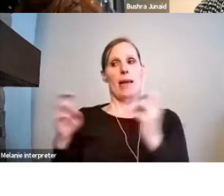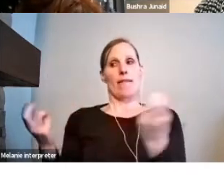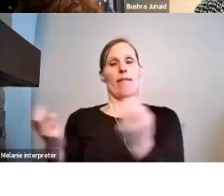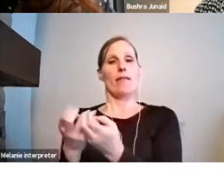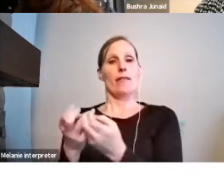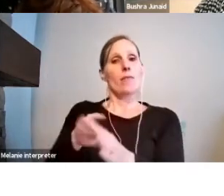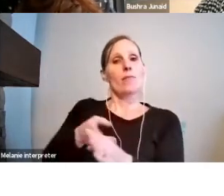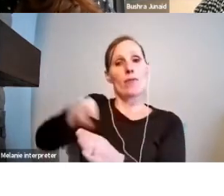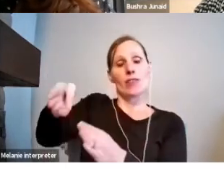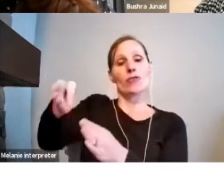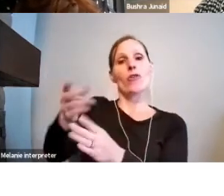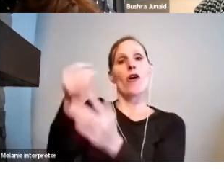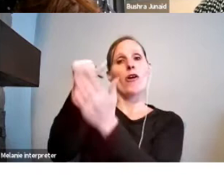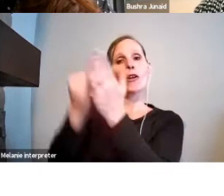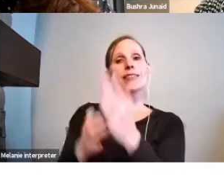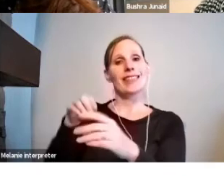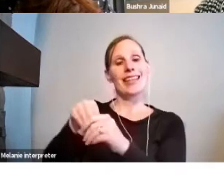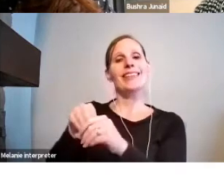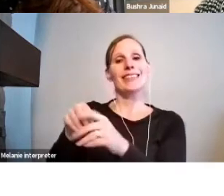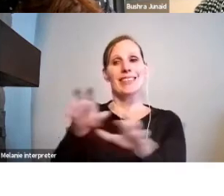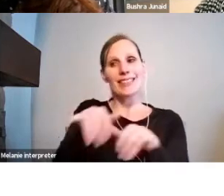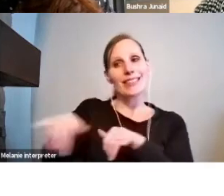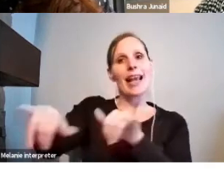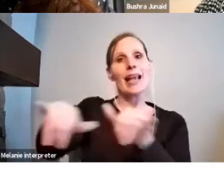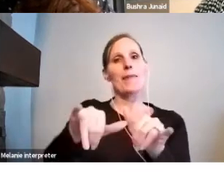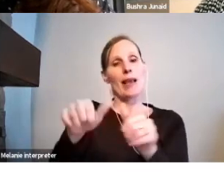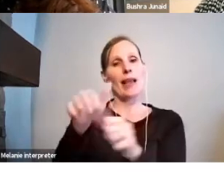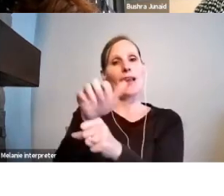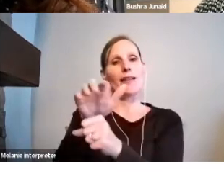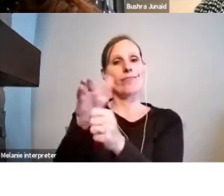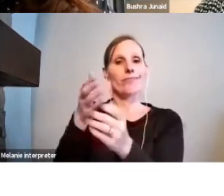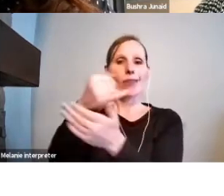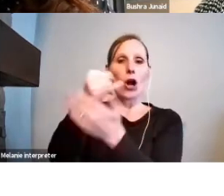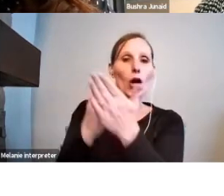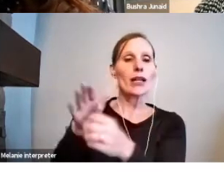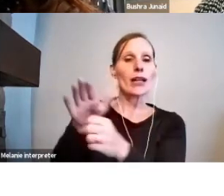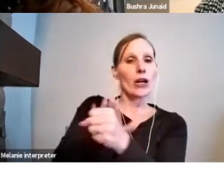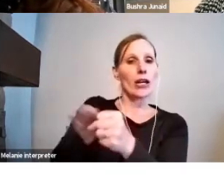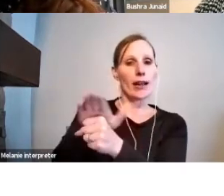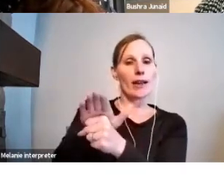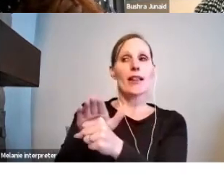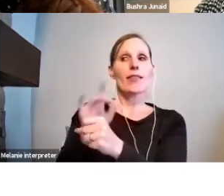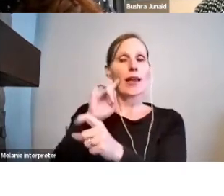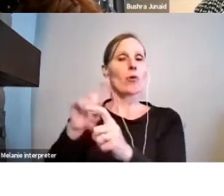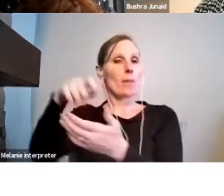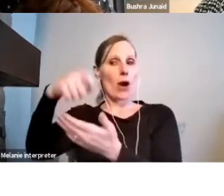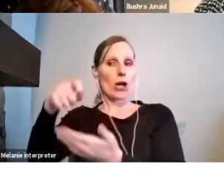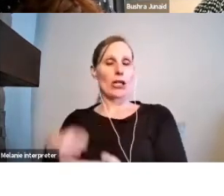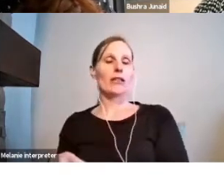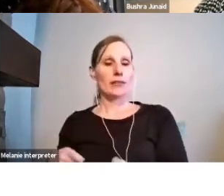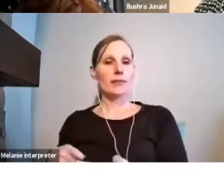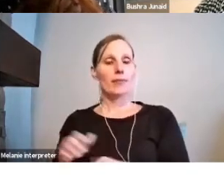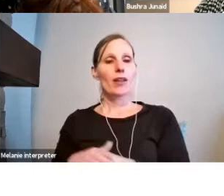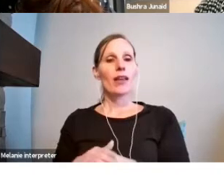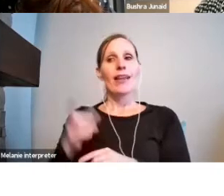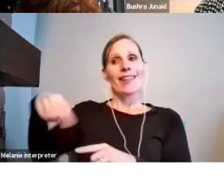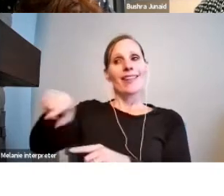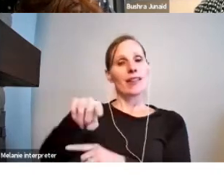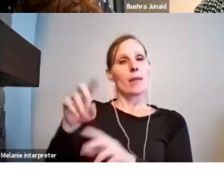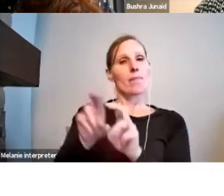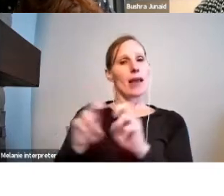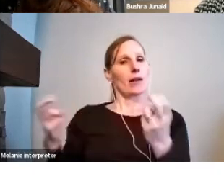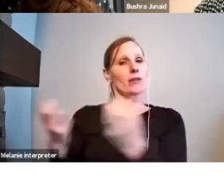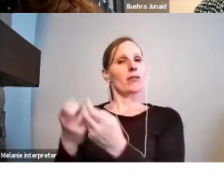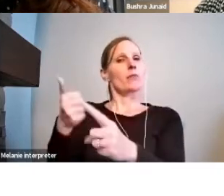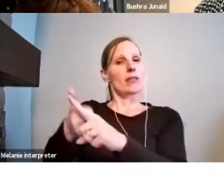are professional artists working in the same discipline to read and score the applications. The panel generally has a diverse